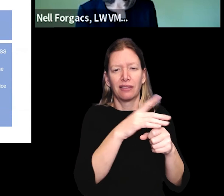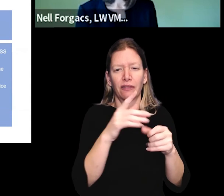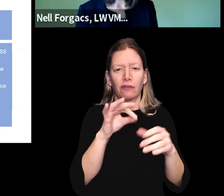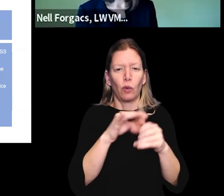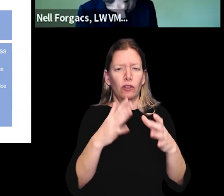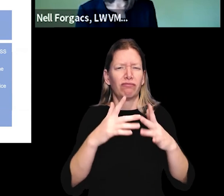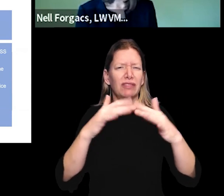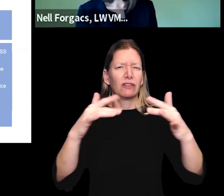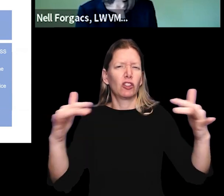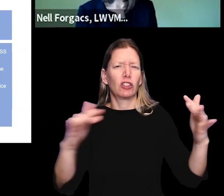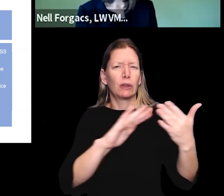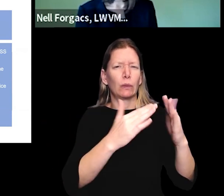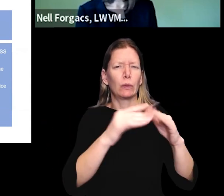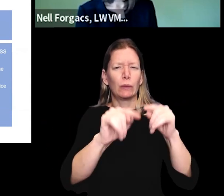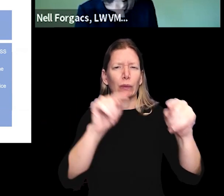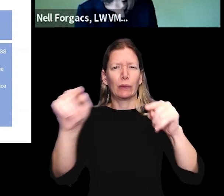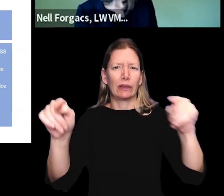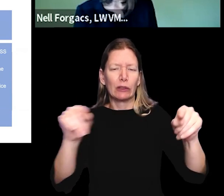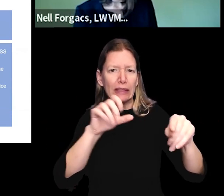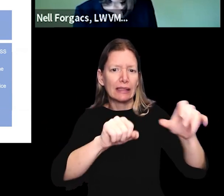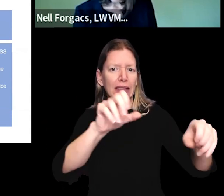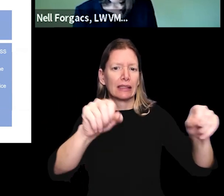voters in lots of diverse communities.